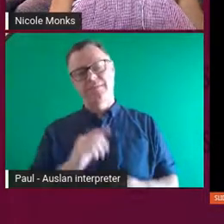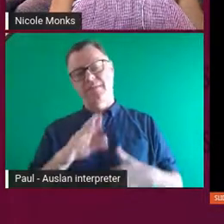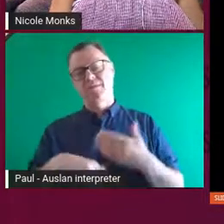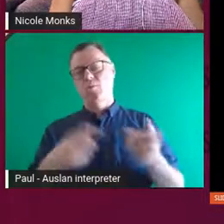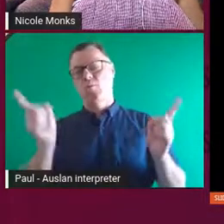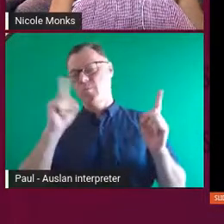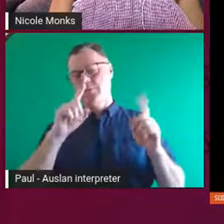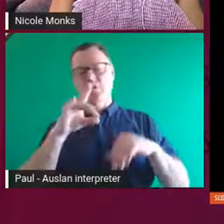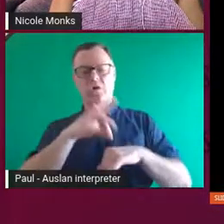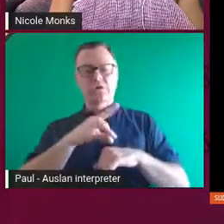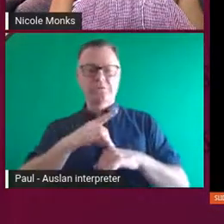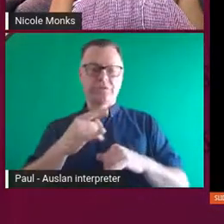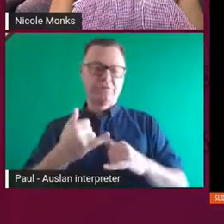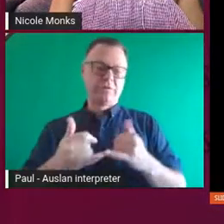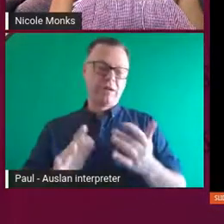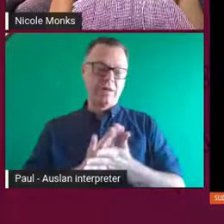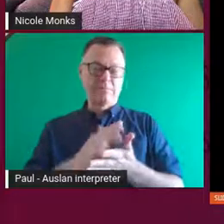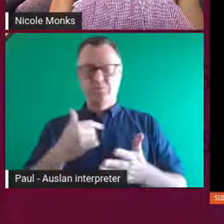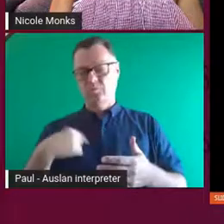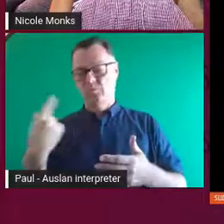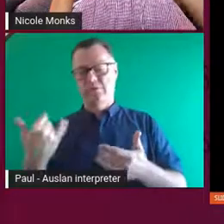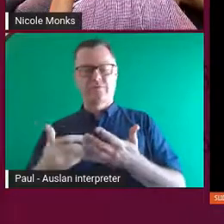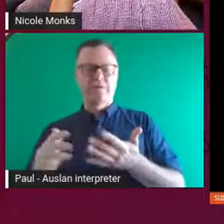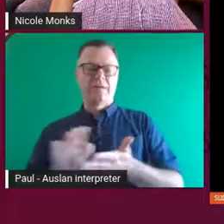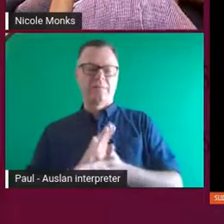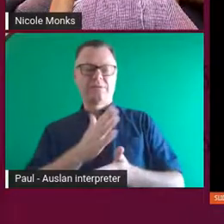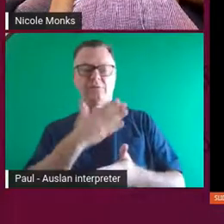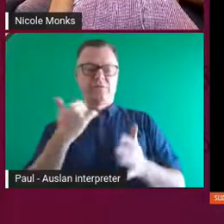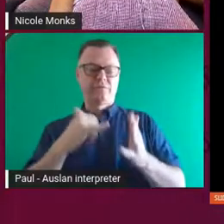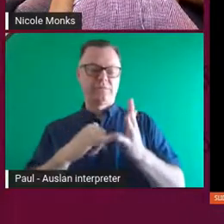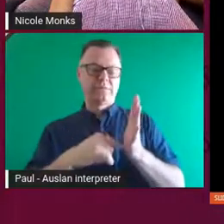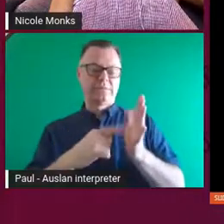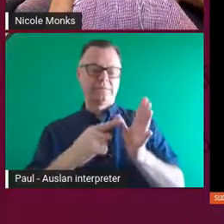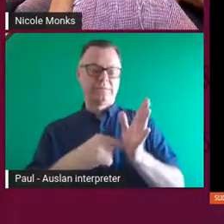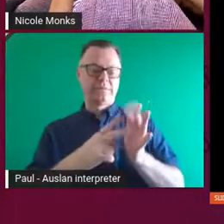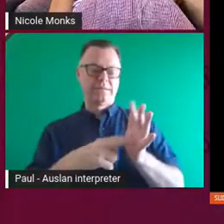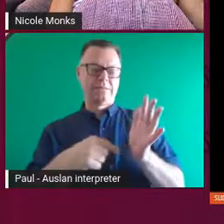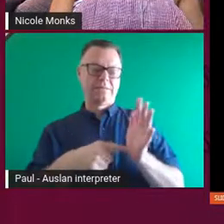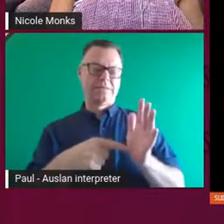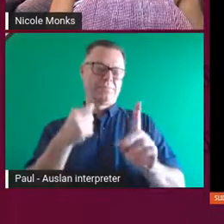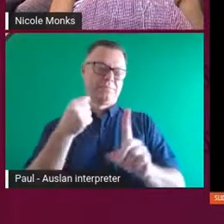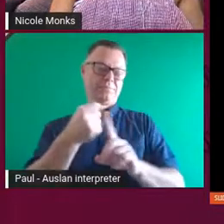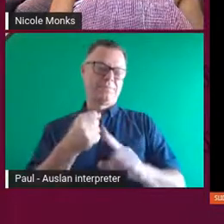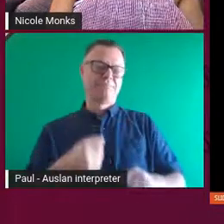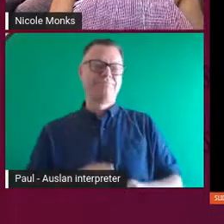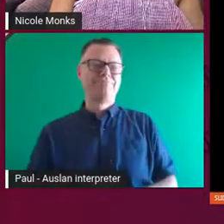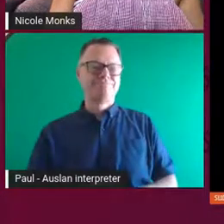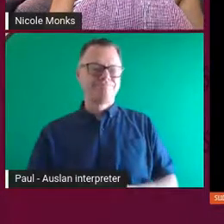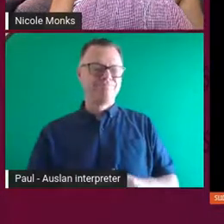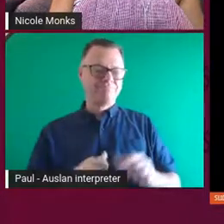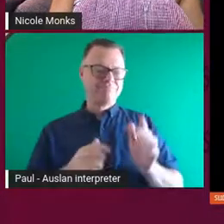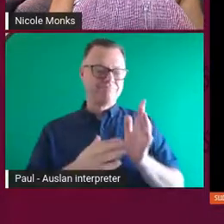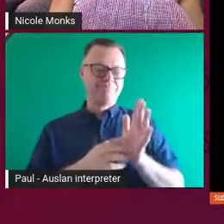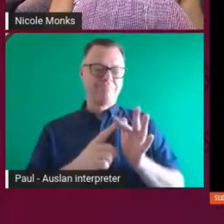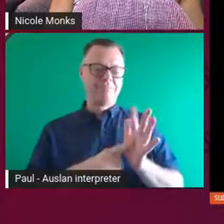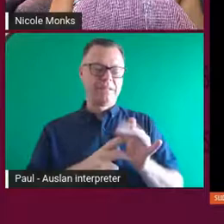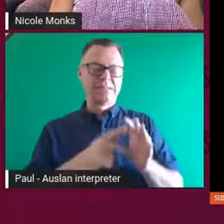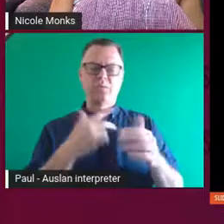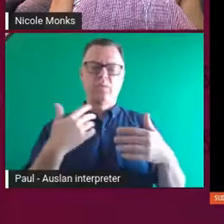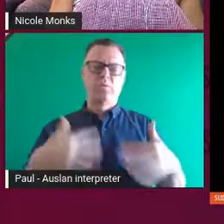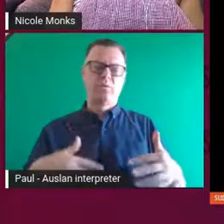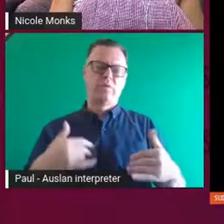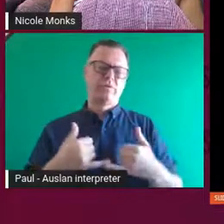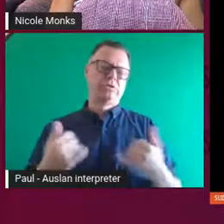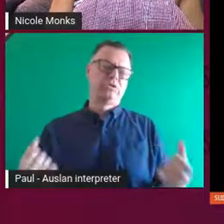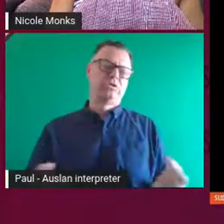very happy with that. And I think it's a really nice statement piece there. So, yeah, it's incredibly strong and powerful work. And I love